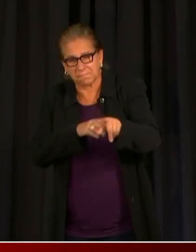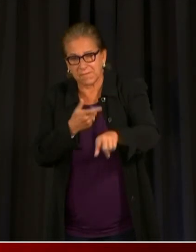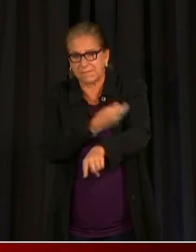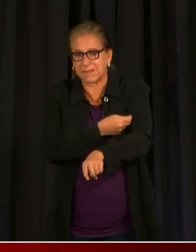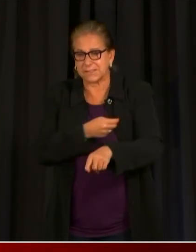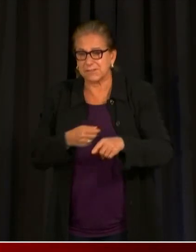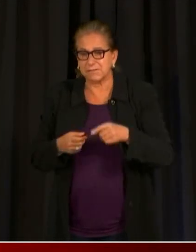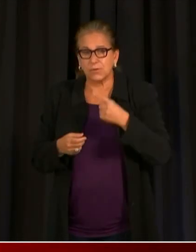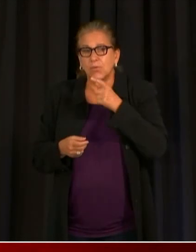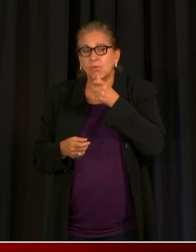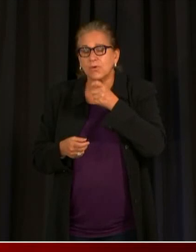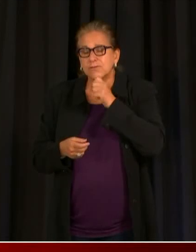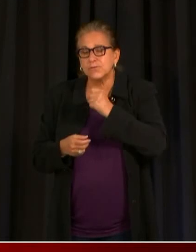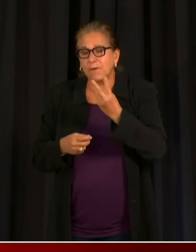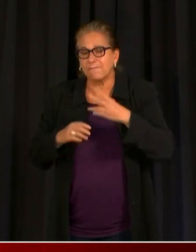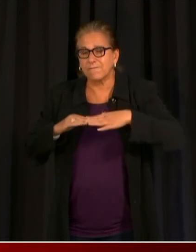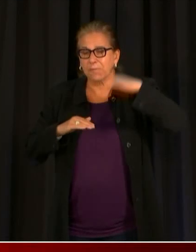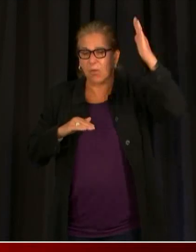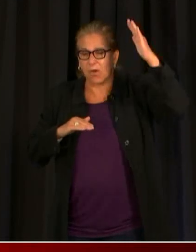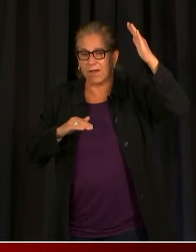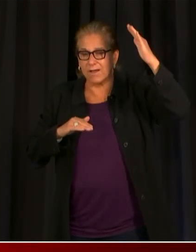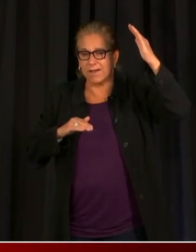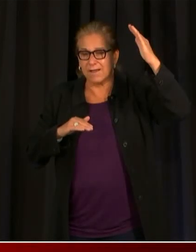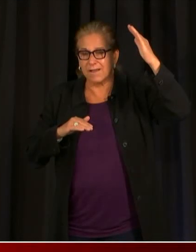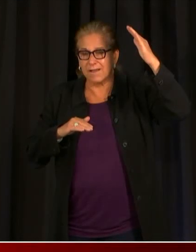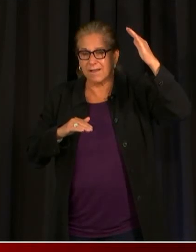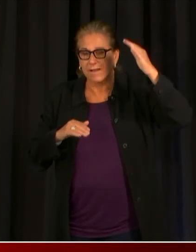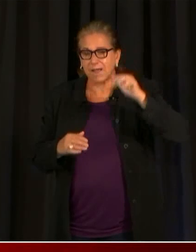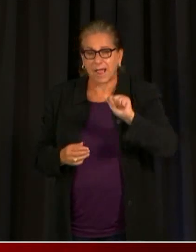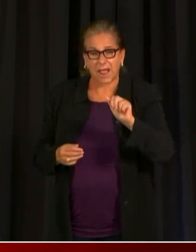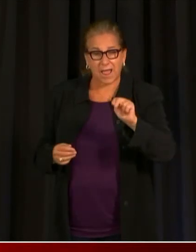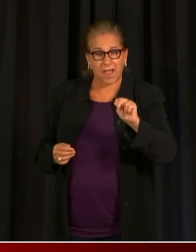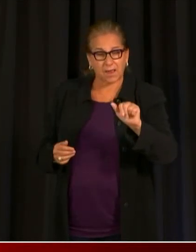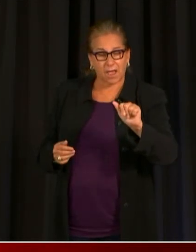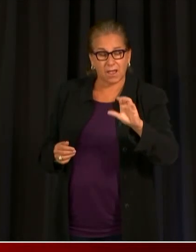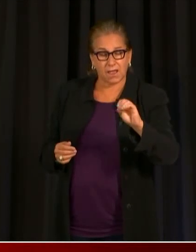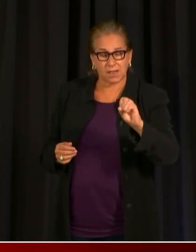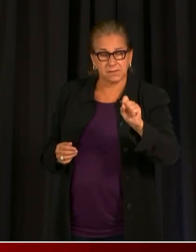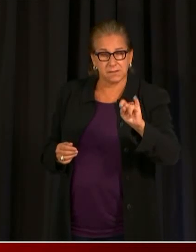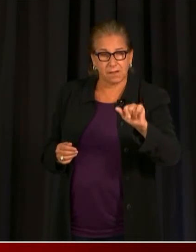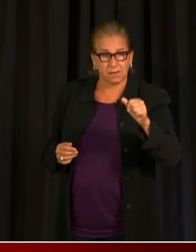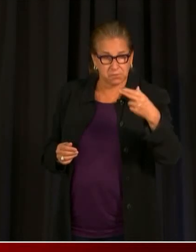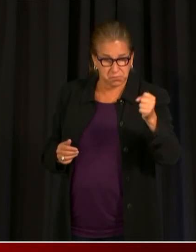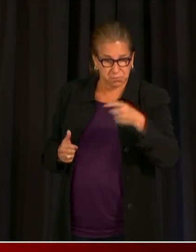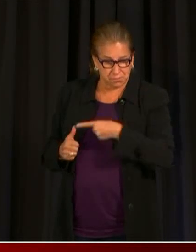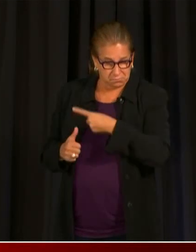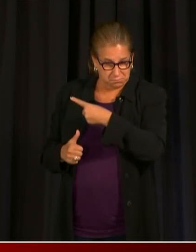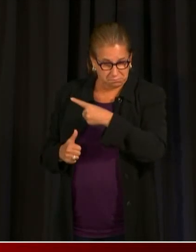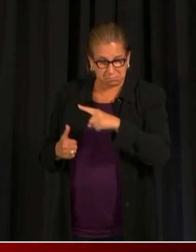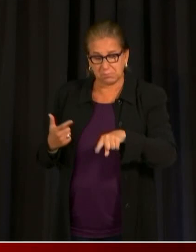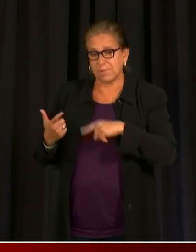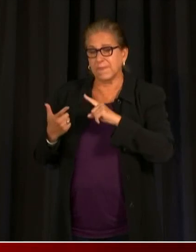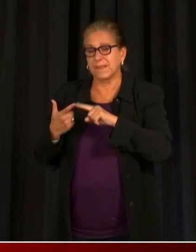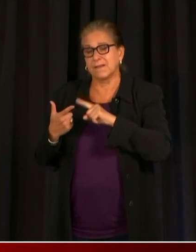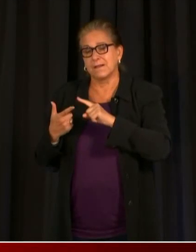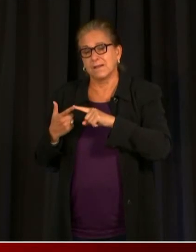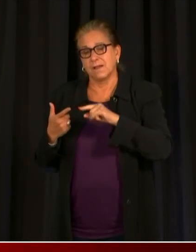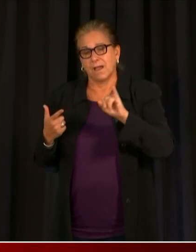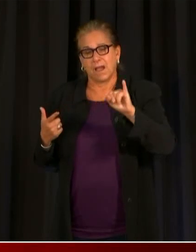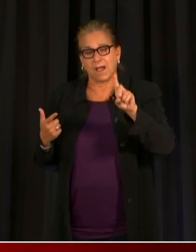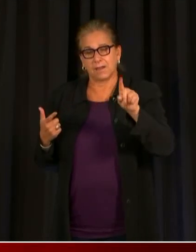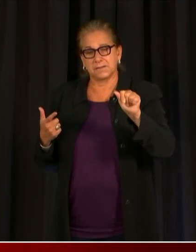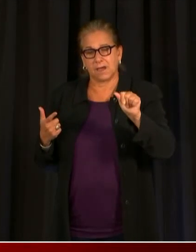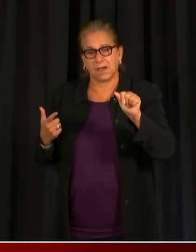over, Anacostia High School in Ward 8, Outta B. Wells Middle School in Ward 4,